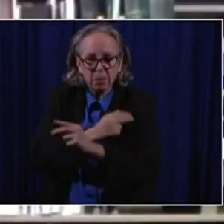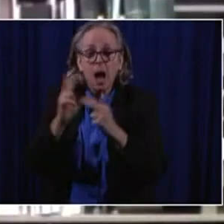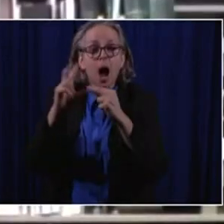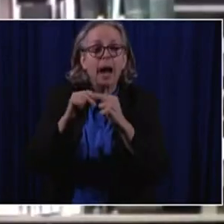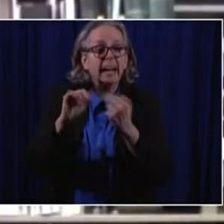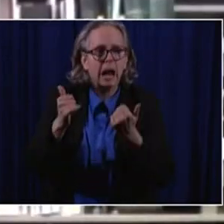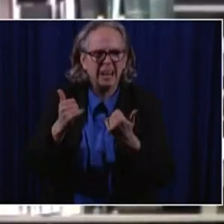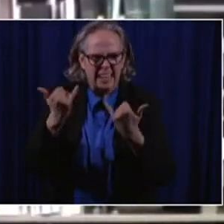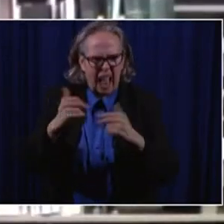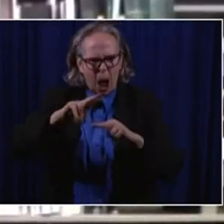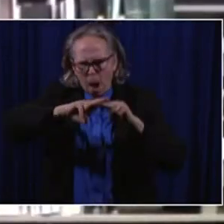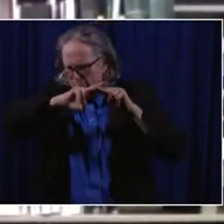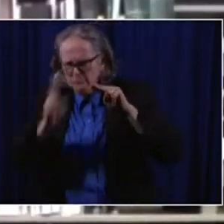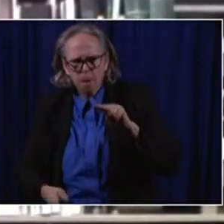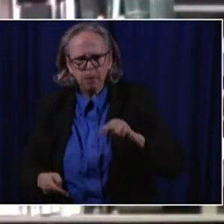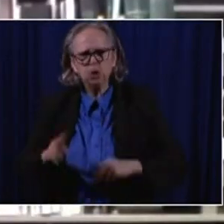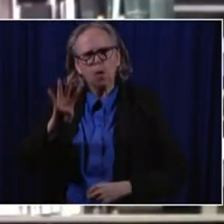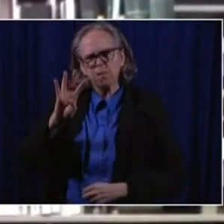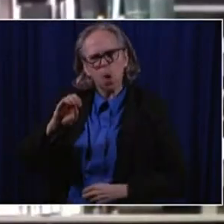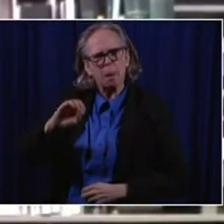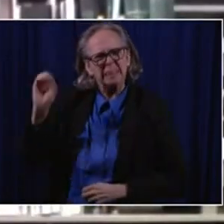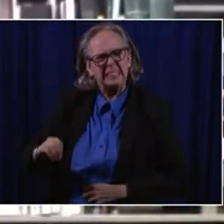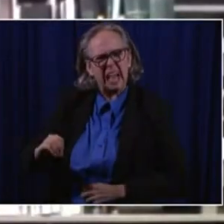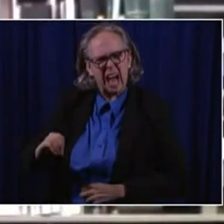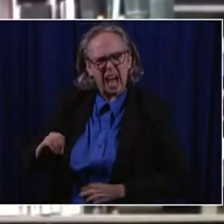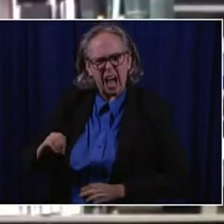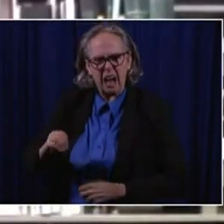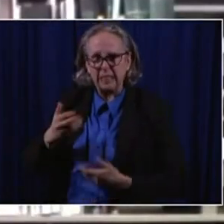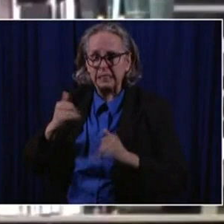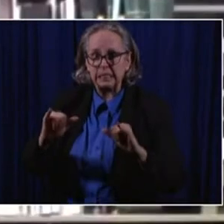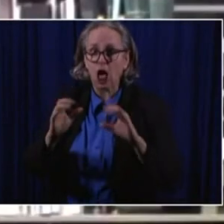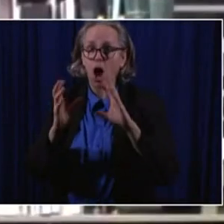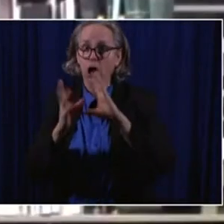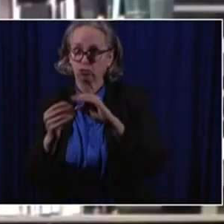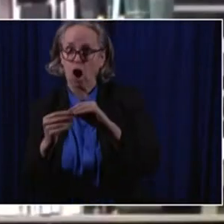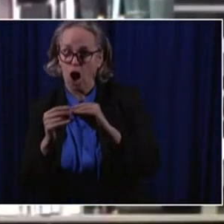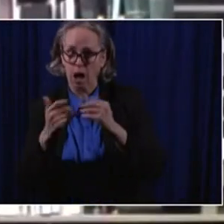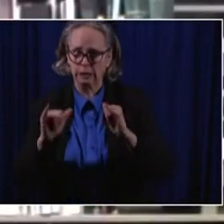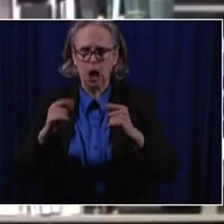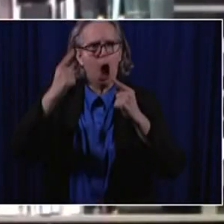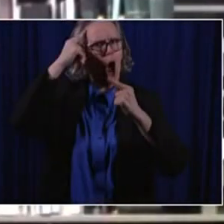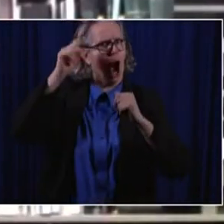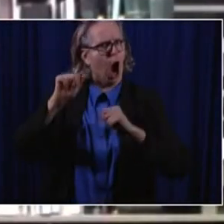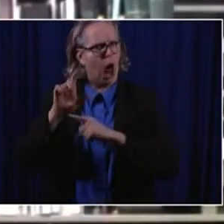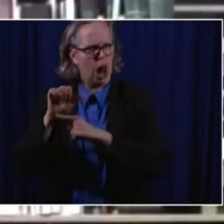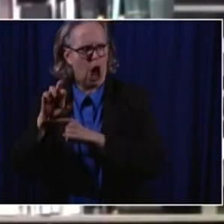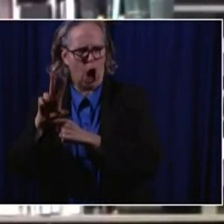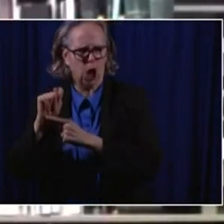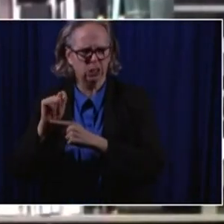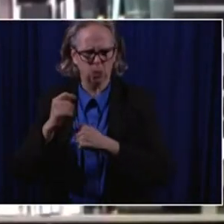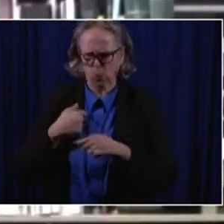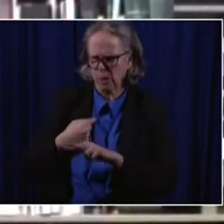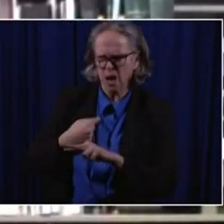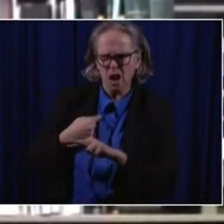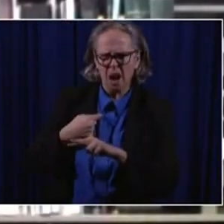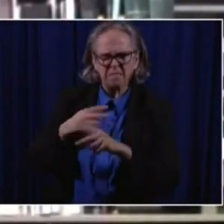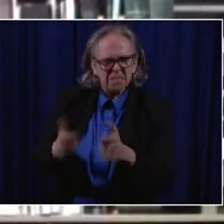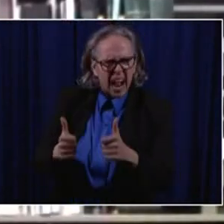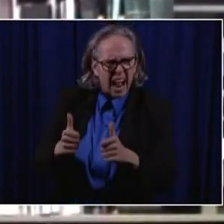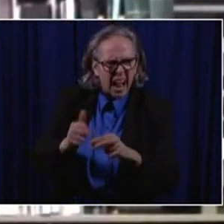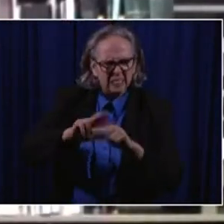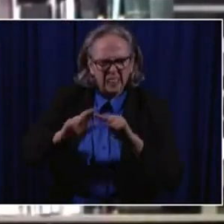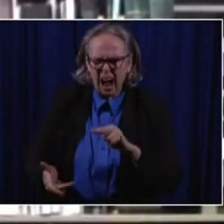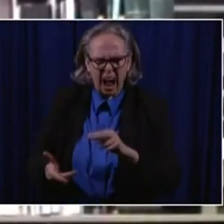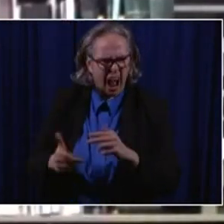40%, still talking, still engaging. Um, which I've been told by many people that that's, they actually don't know how that's